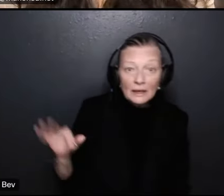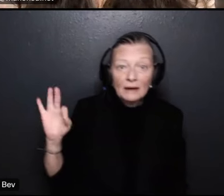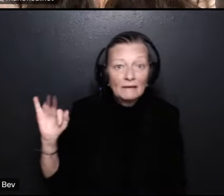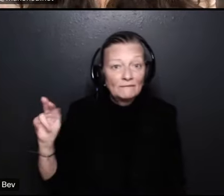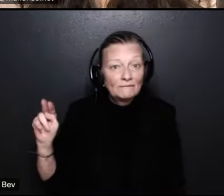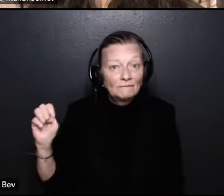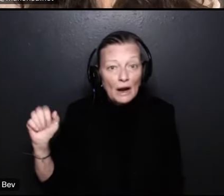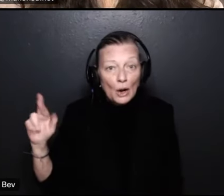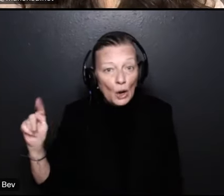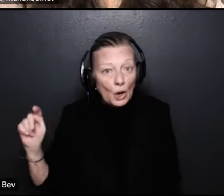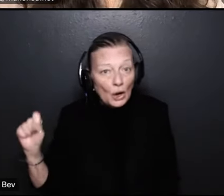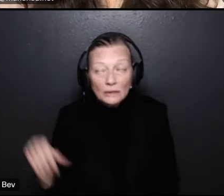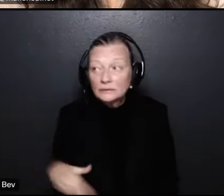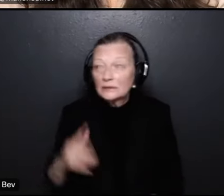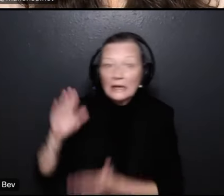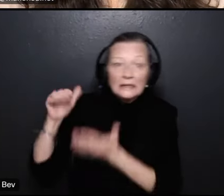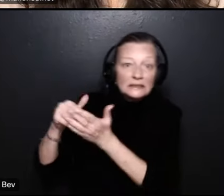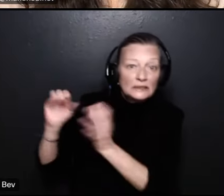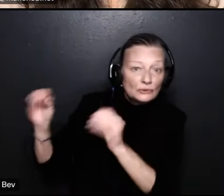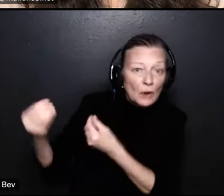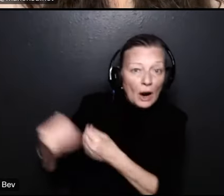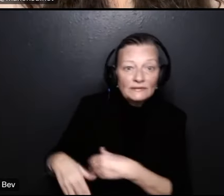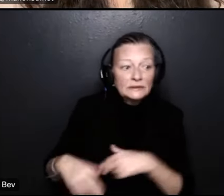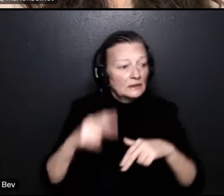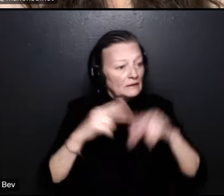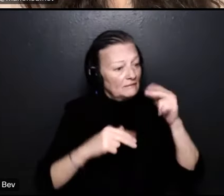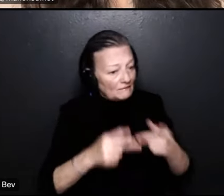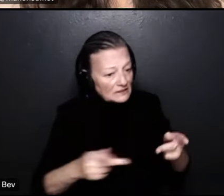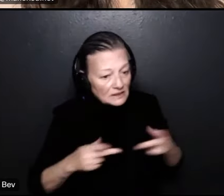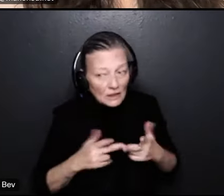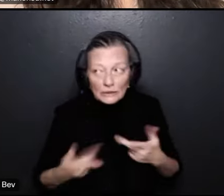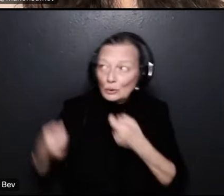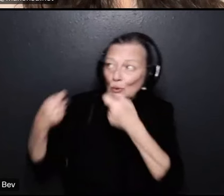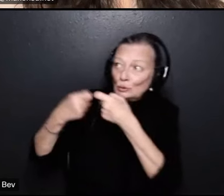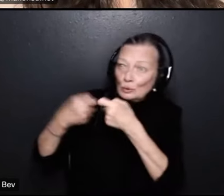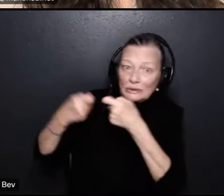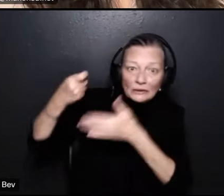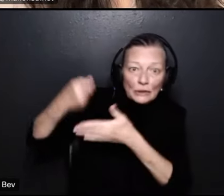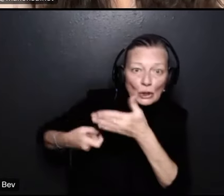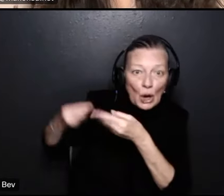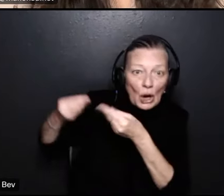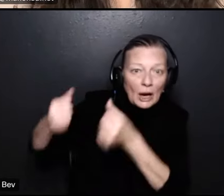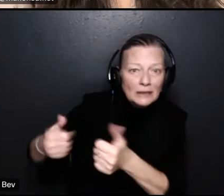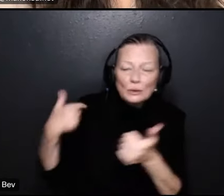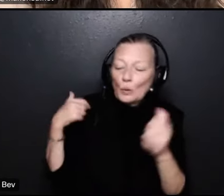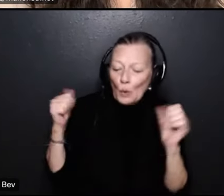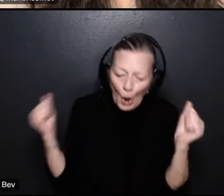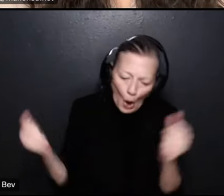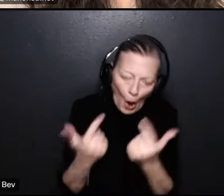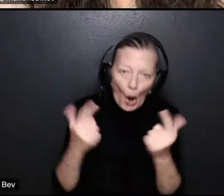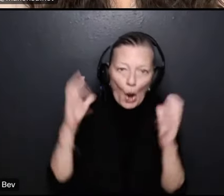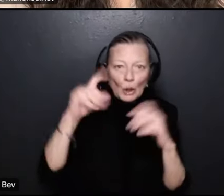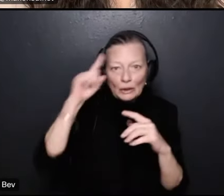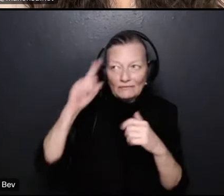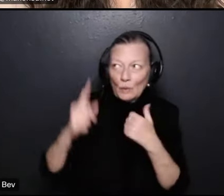it's um central office facilities utility costs uh you name it at this point we're all looking for savings in every